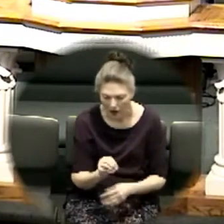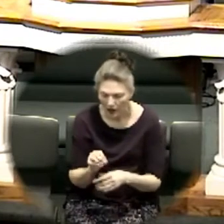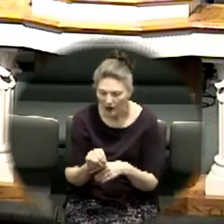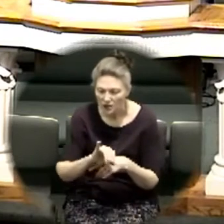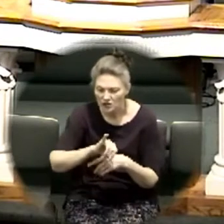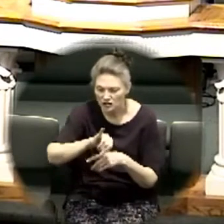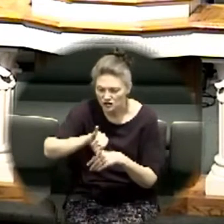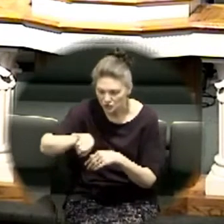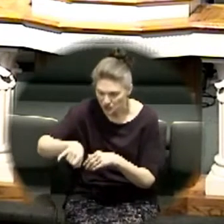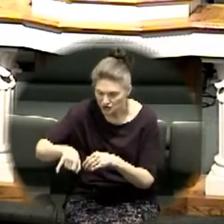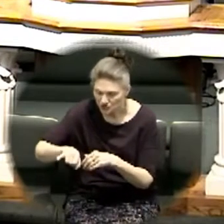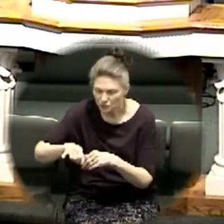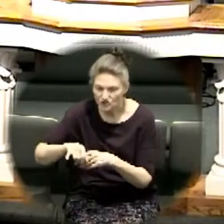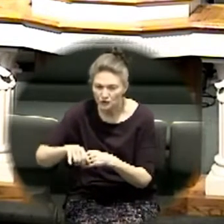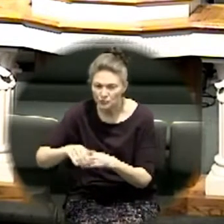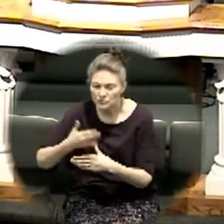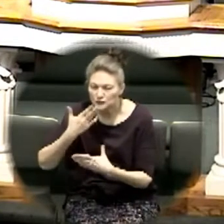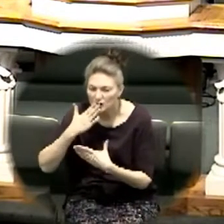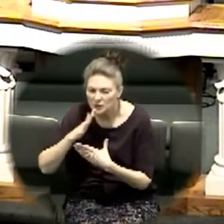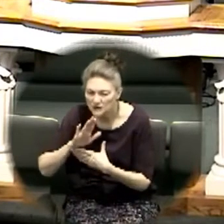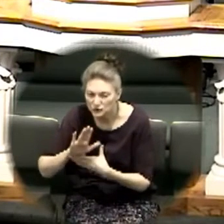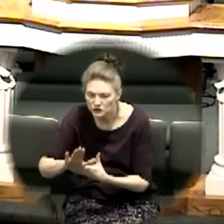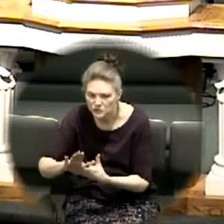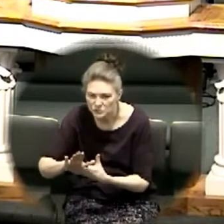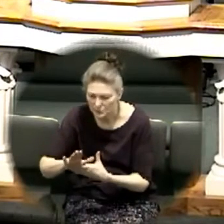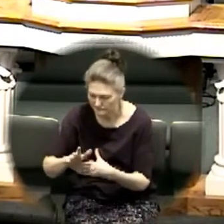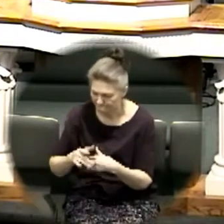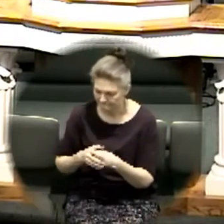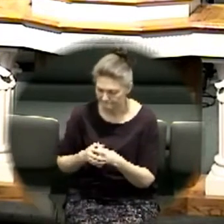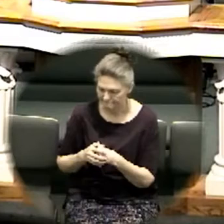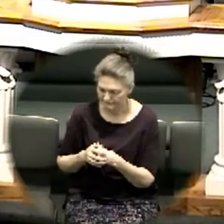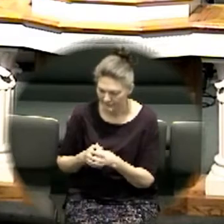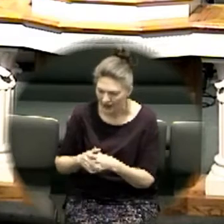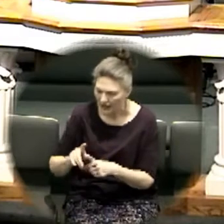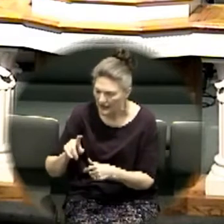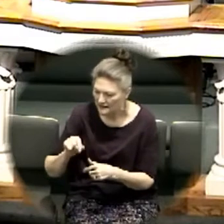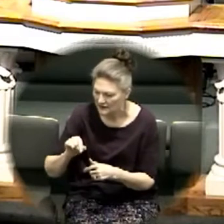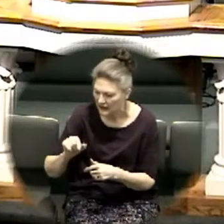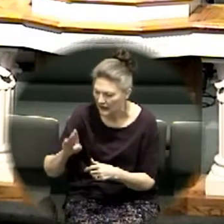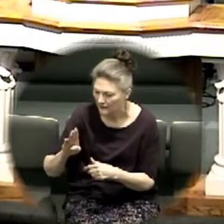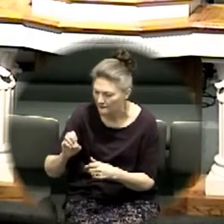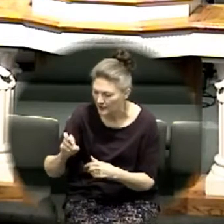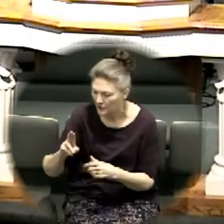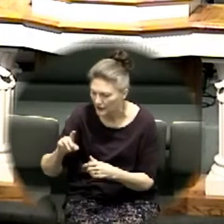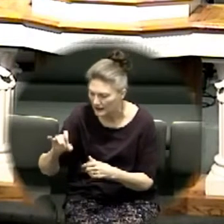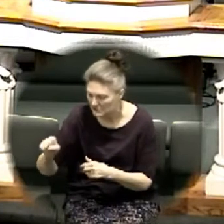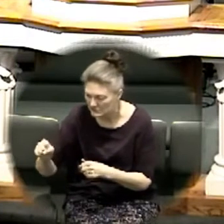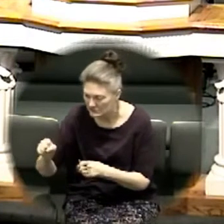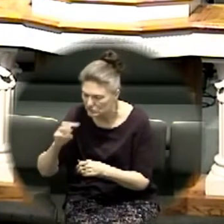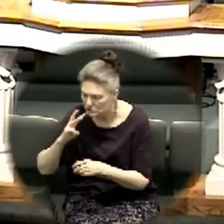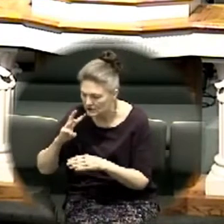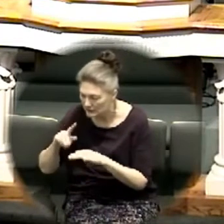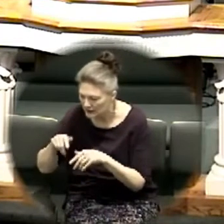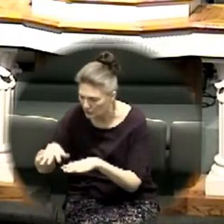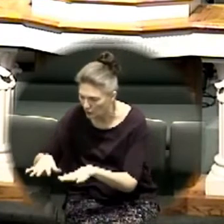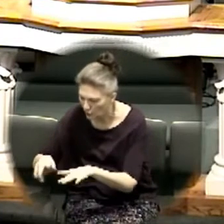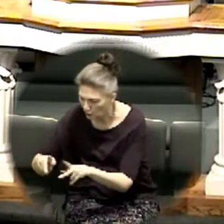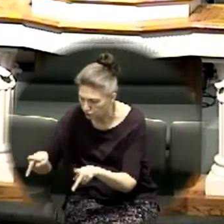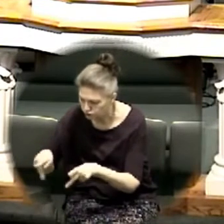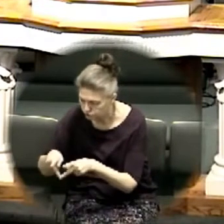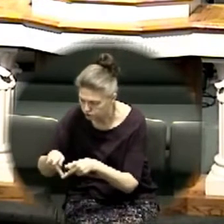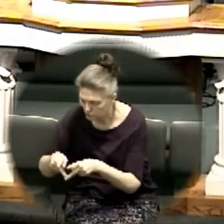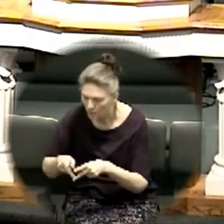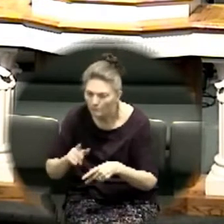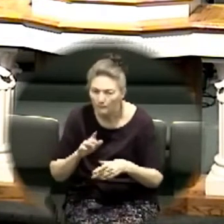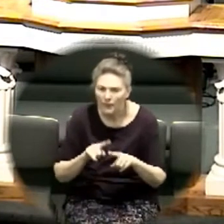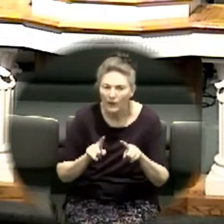this it's gonna take a miracle to get from there over to the promised land it's gonna take a miracle to stop that Jordan